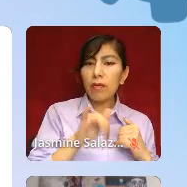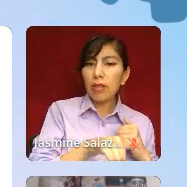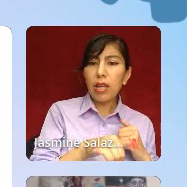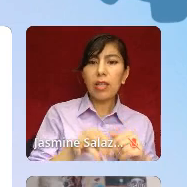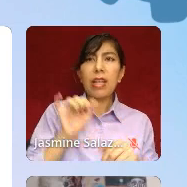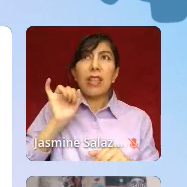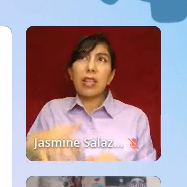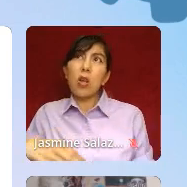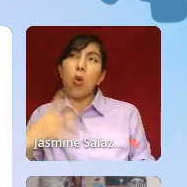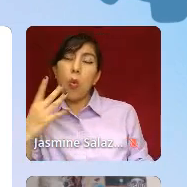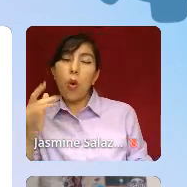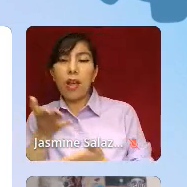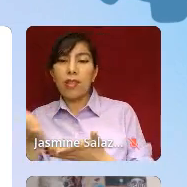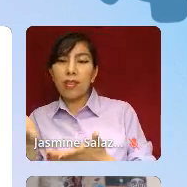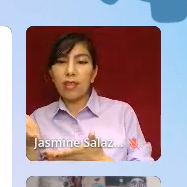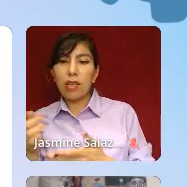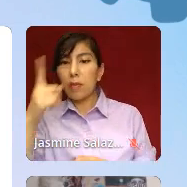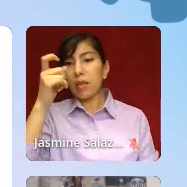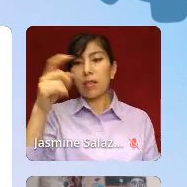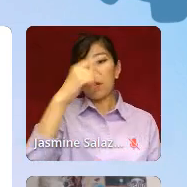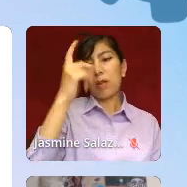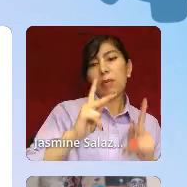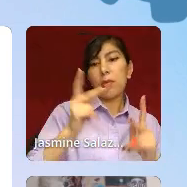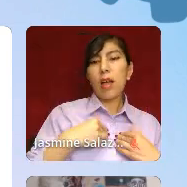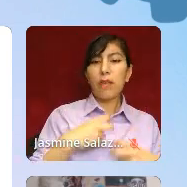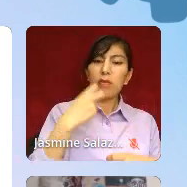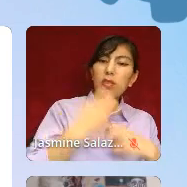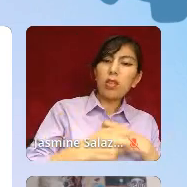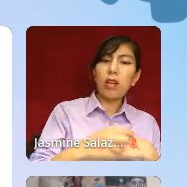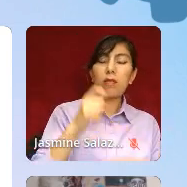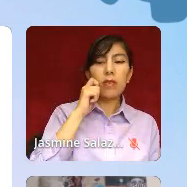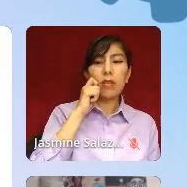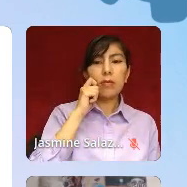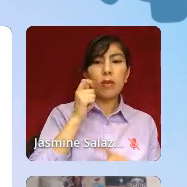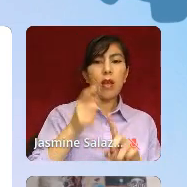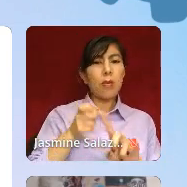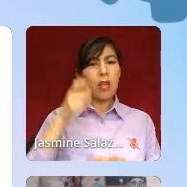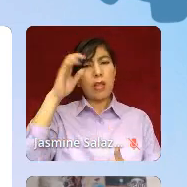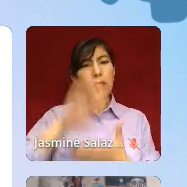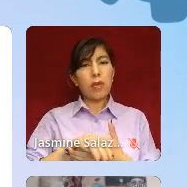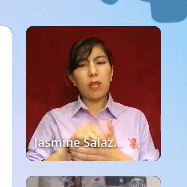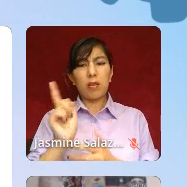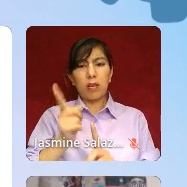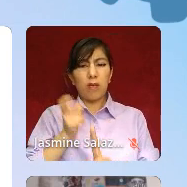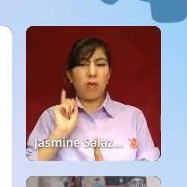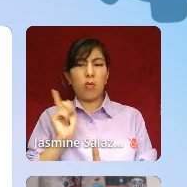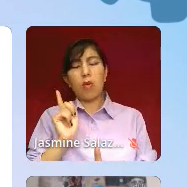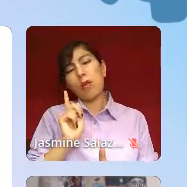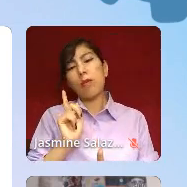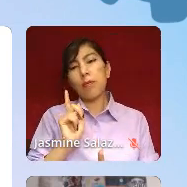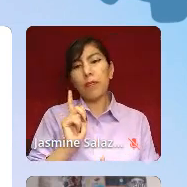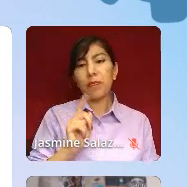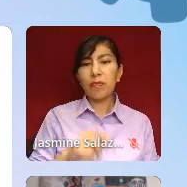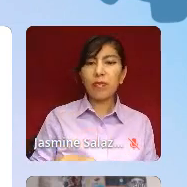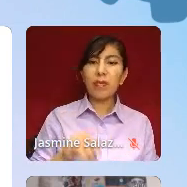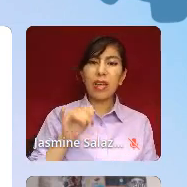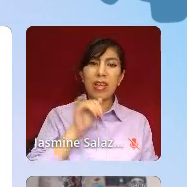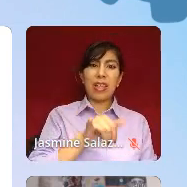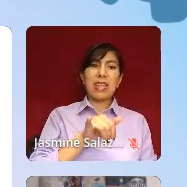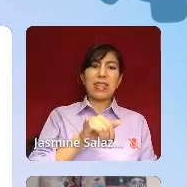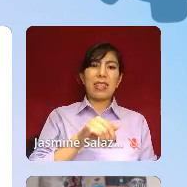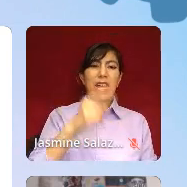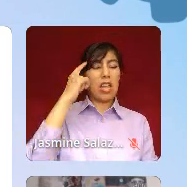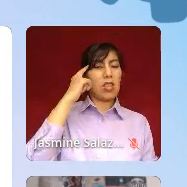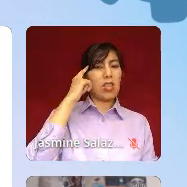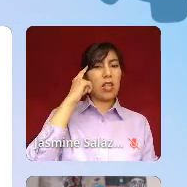skin. But where do these beliefs come from? The belief that Black people feel less pain than white people dates back to slavery and